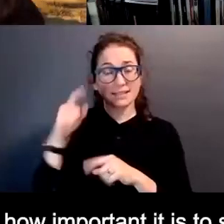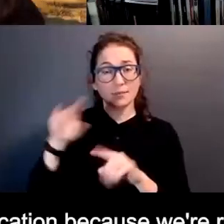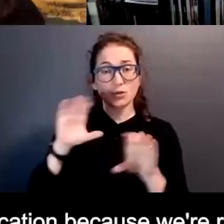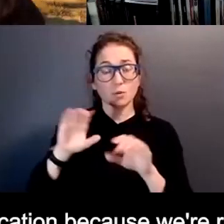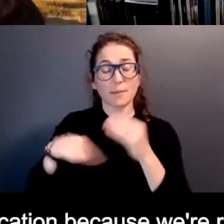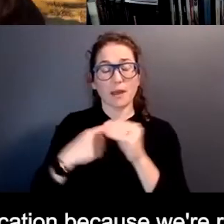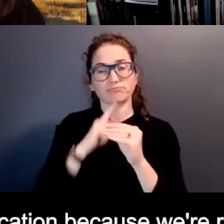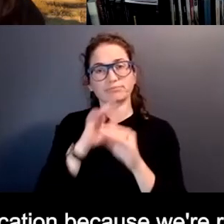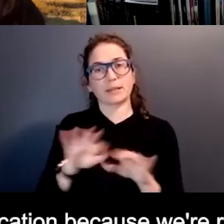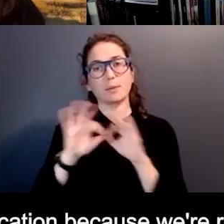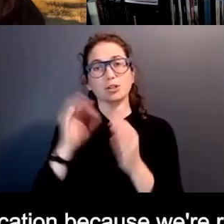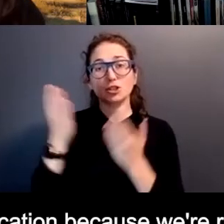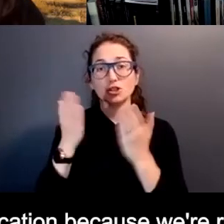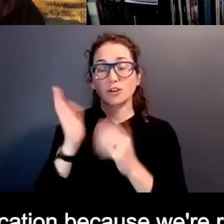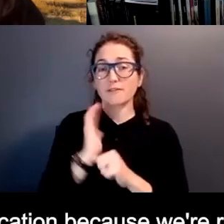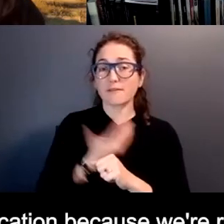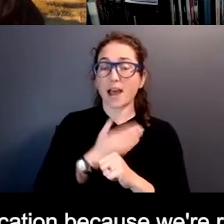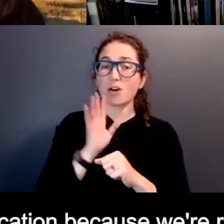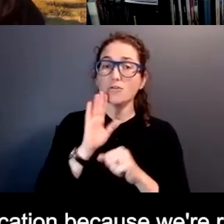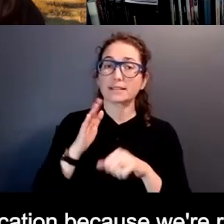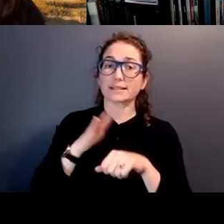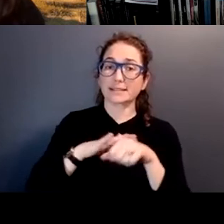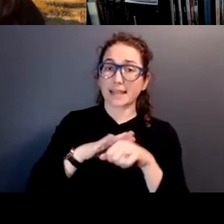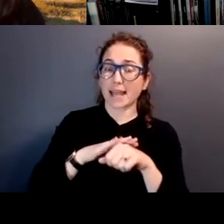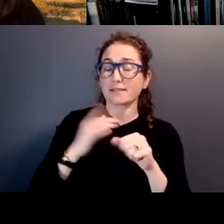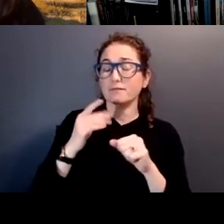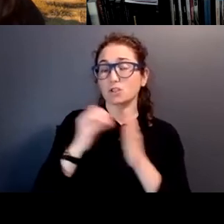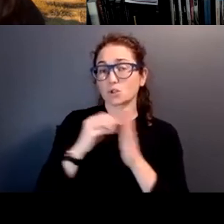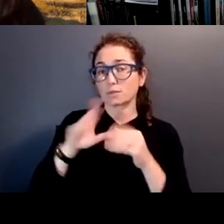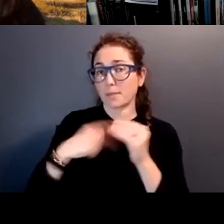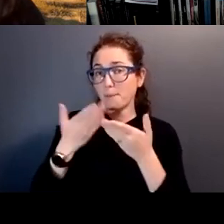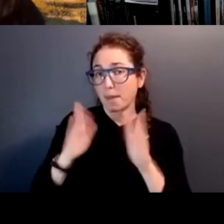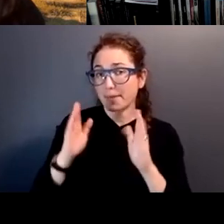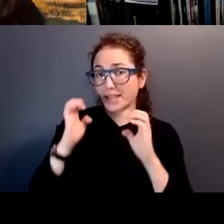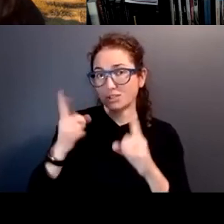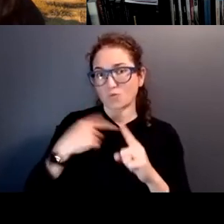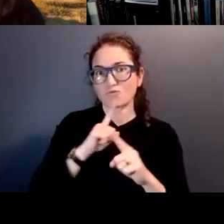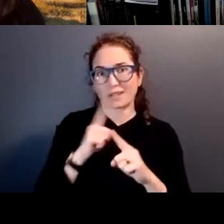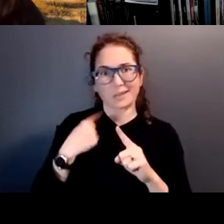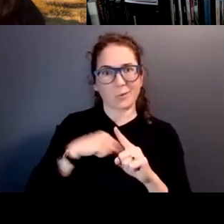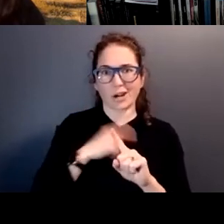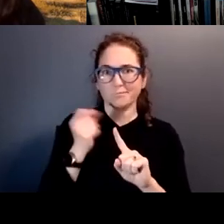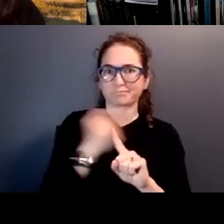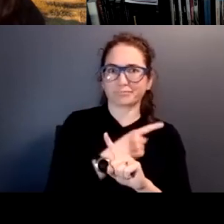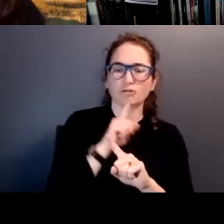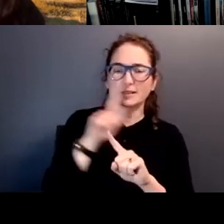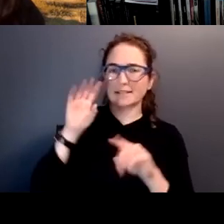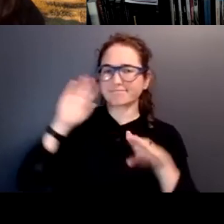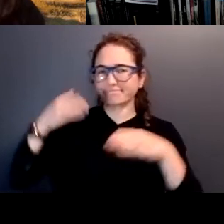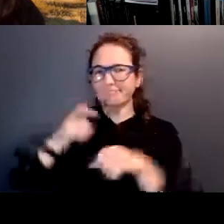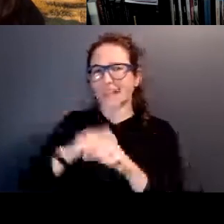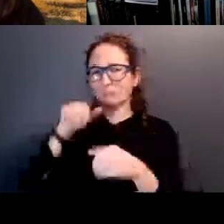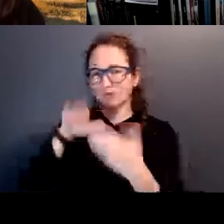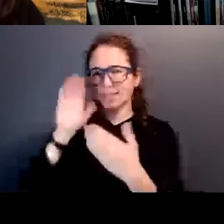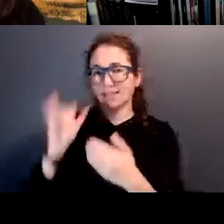to serve our American Indian students in public education, because we're really missing the mark and we really need to dedicate some time to, to addressing